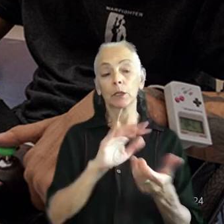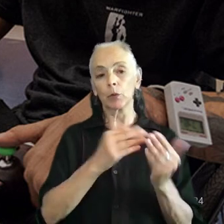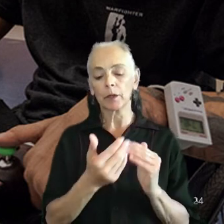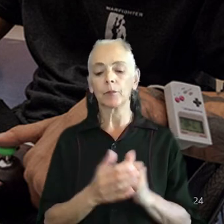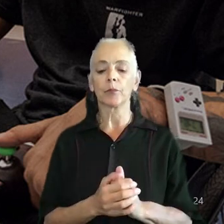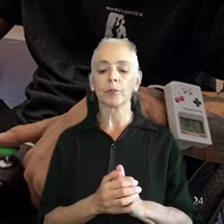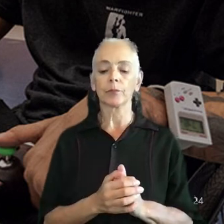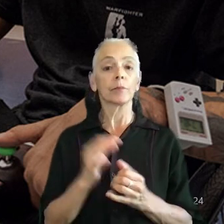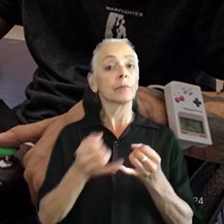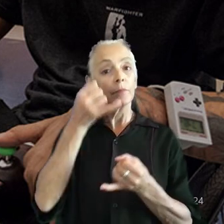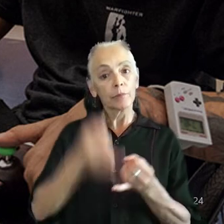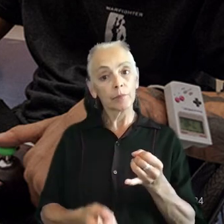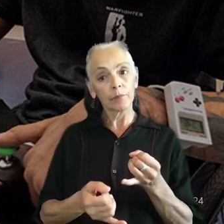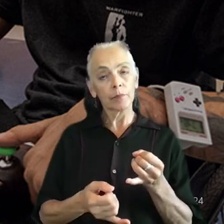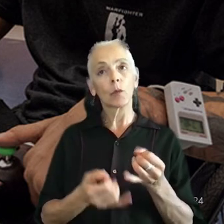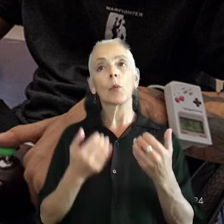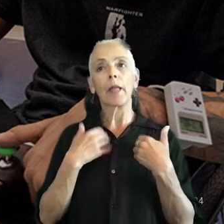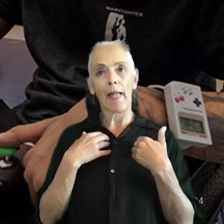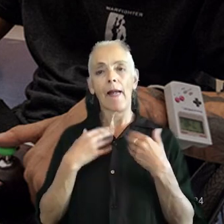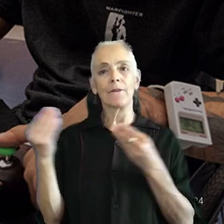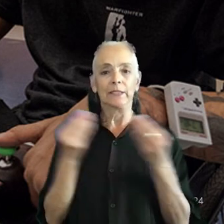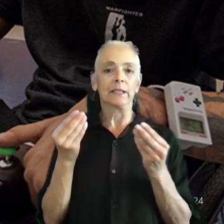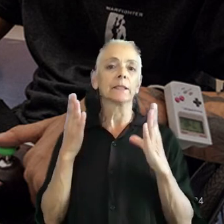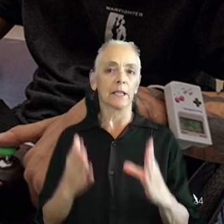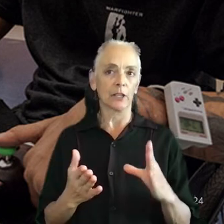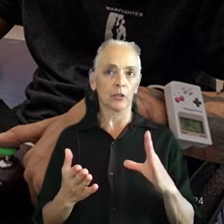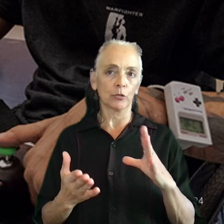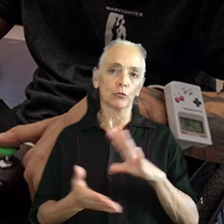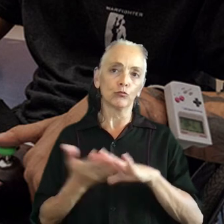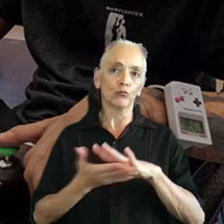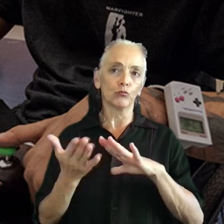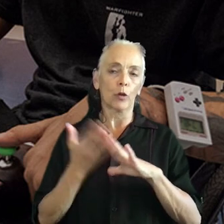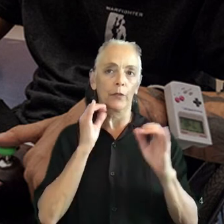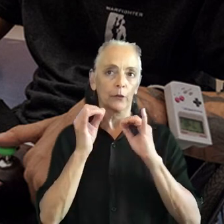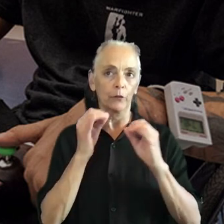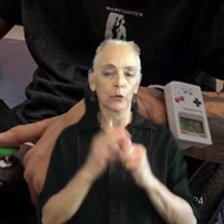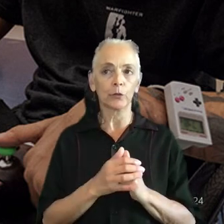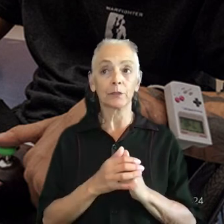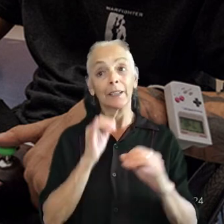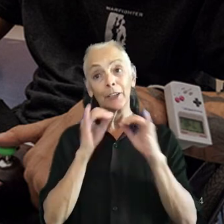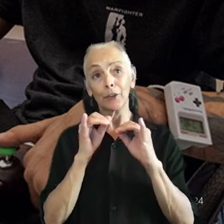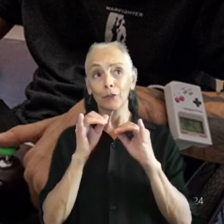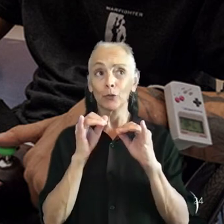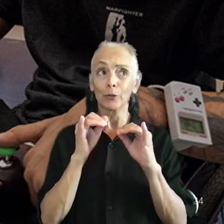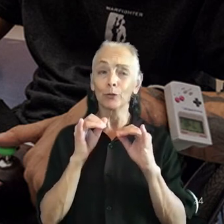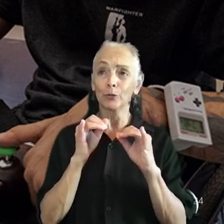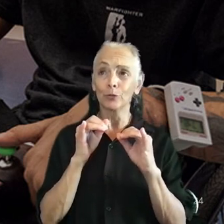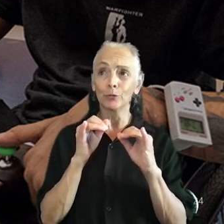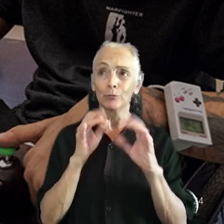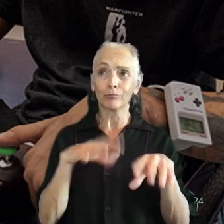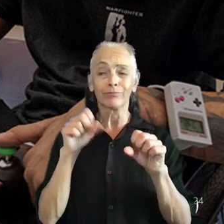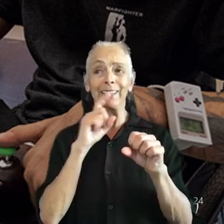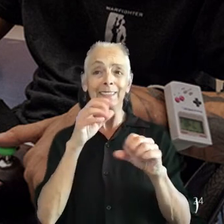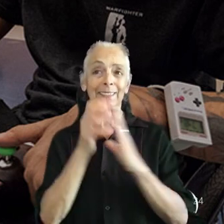not least, we do have a set of facilitators to help with all of the interviews. So interviewing is a skill. And so to support our teams,